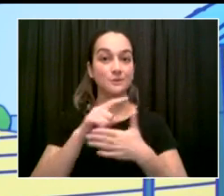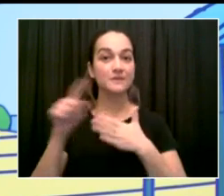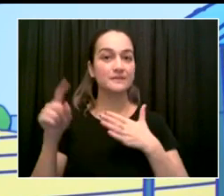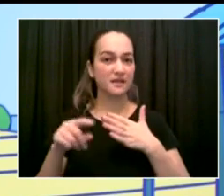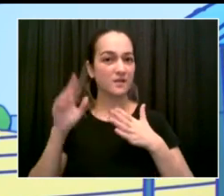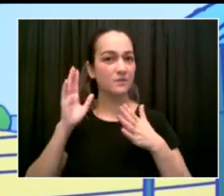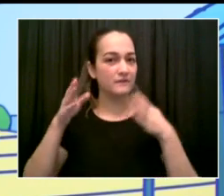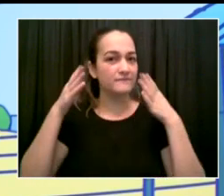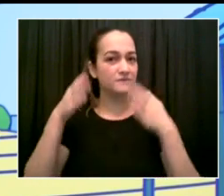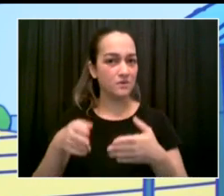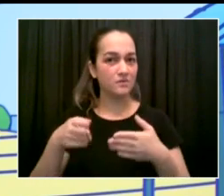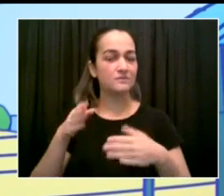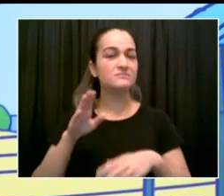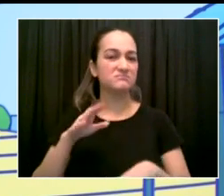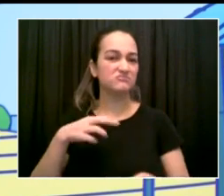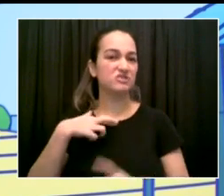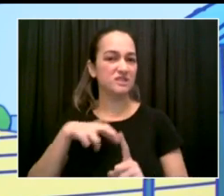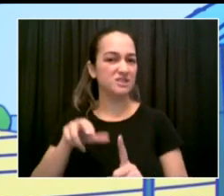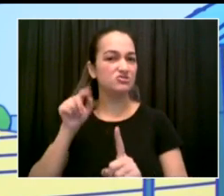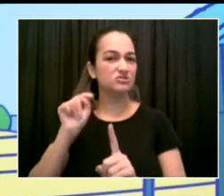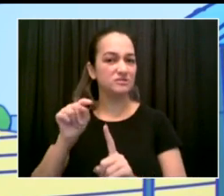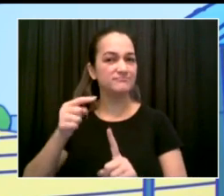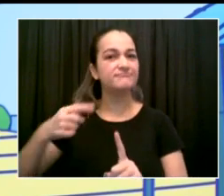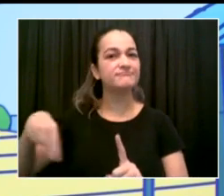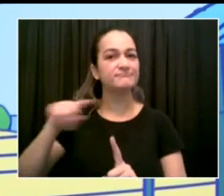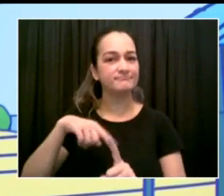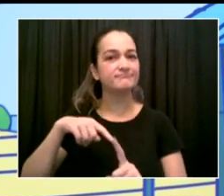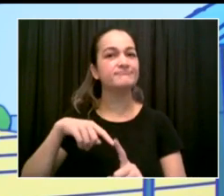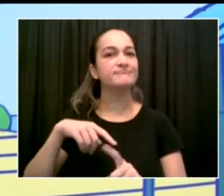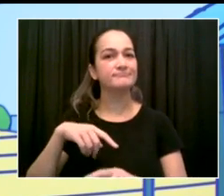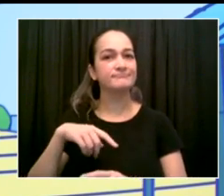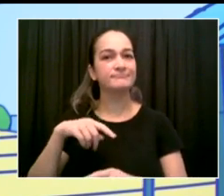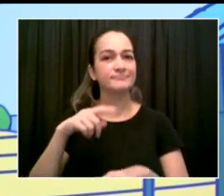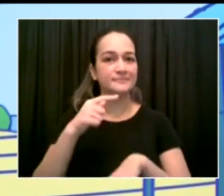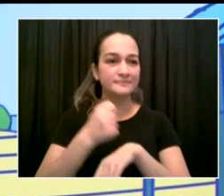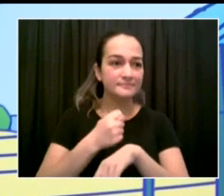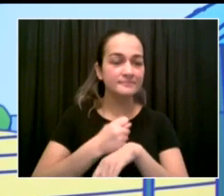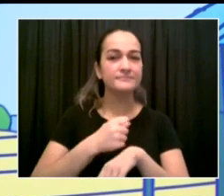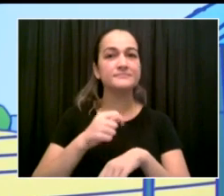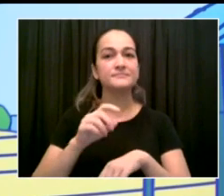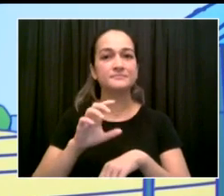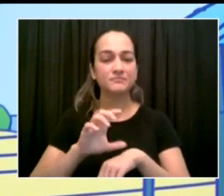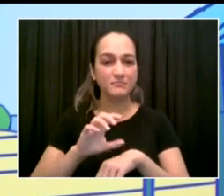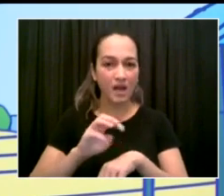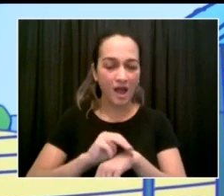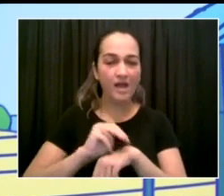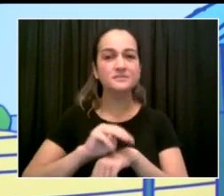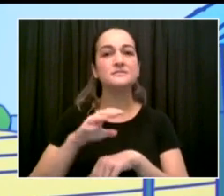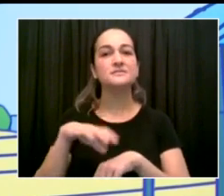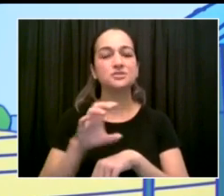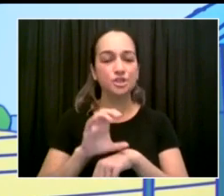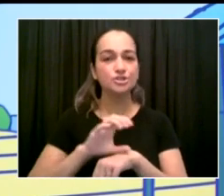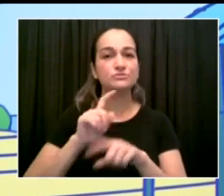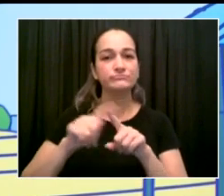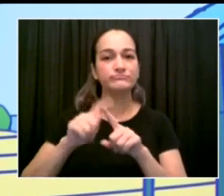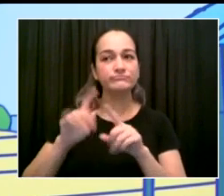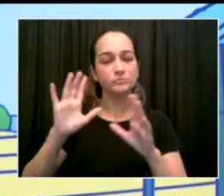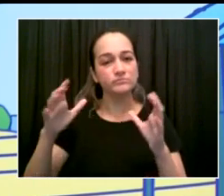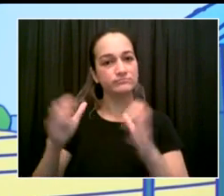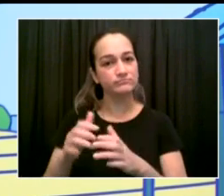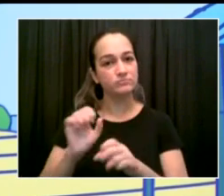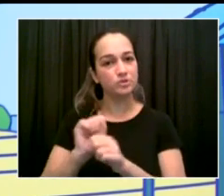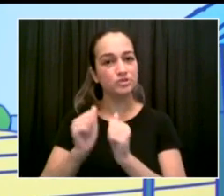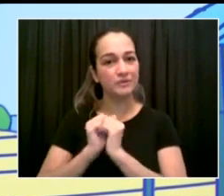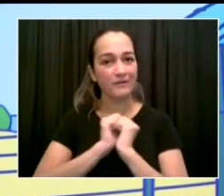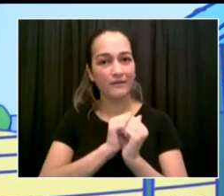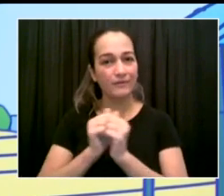faith communities, get involved. There's still time. Any House of Worship that wants to sign up, we will get you a